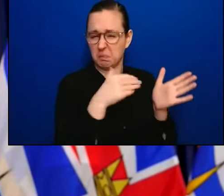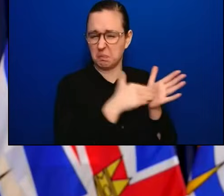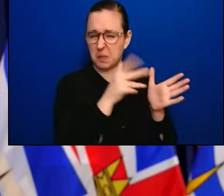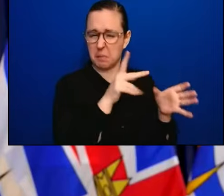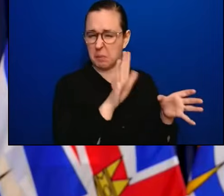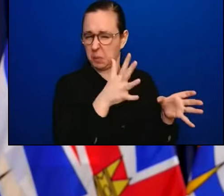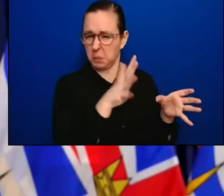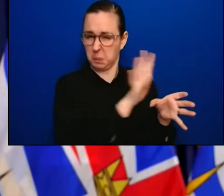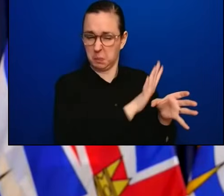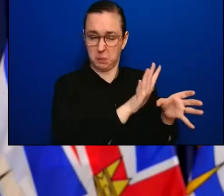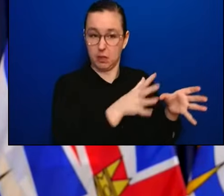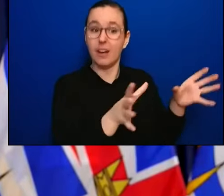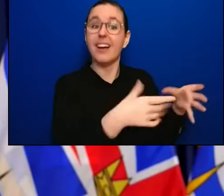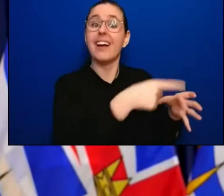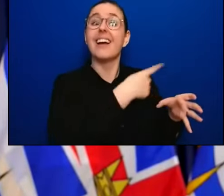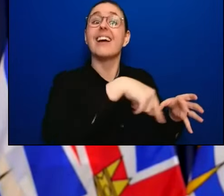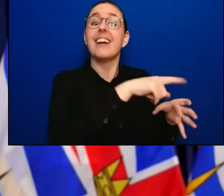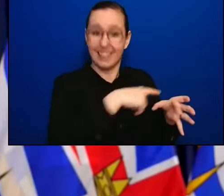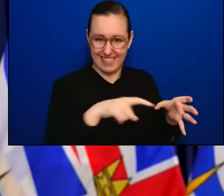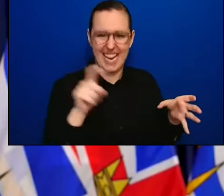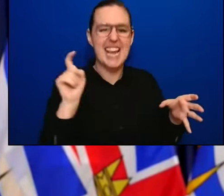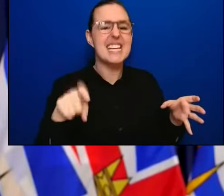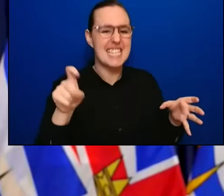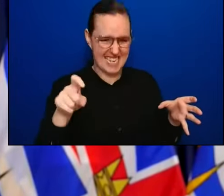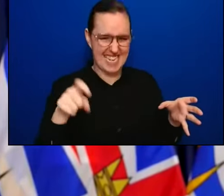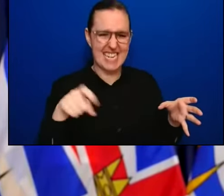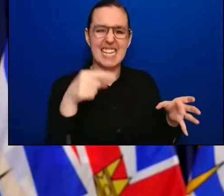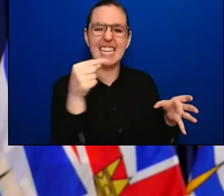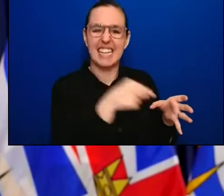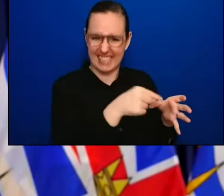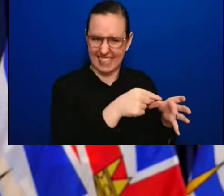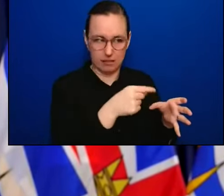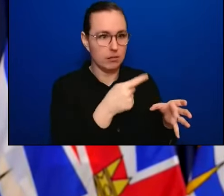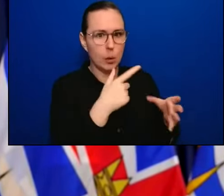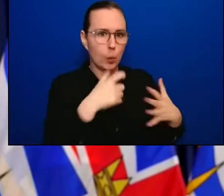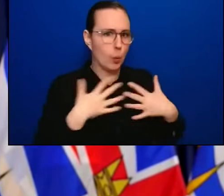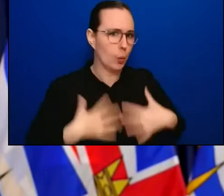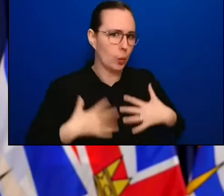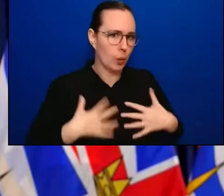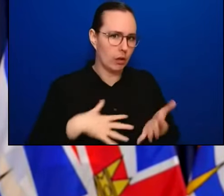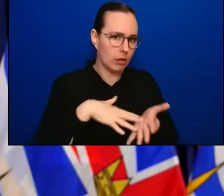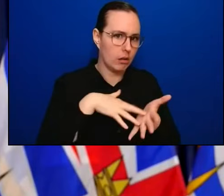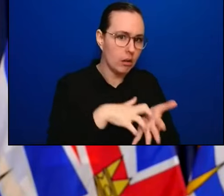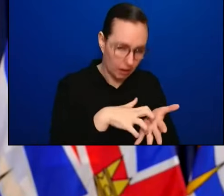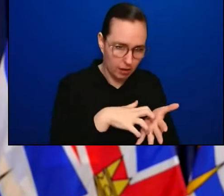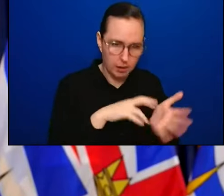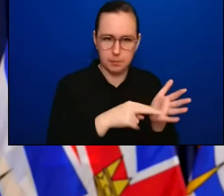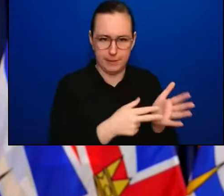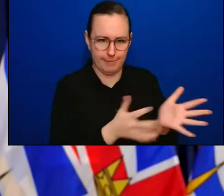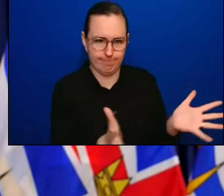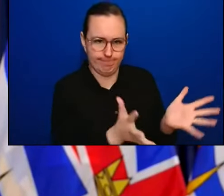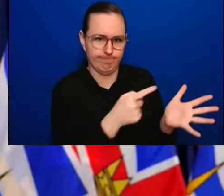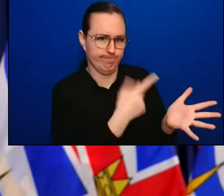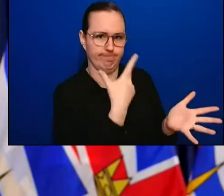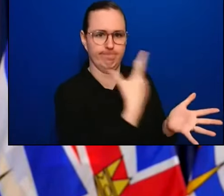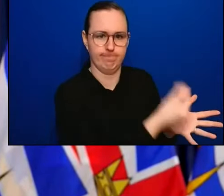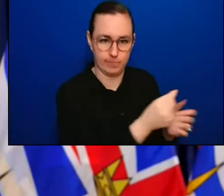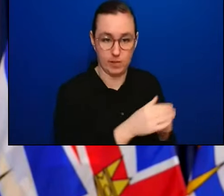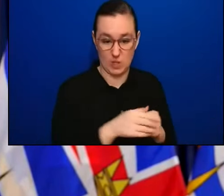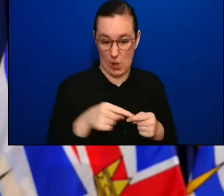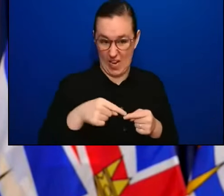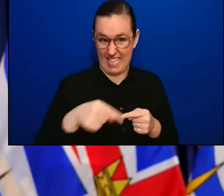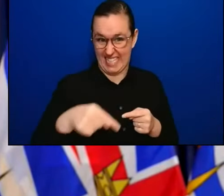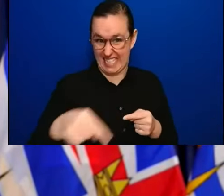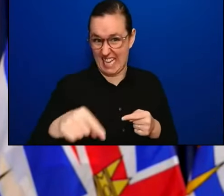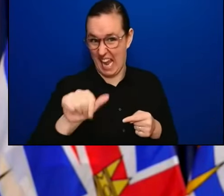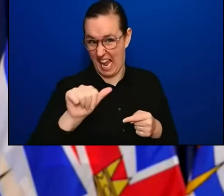immunity suppressed and have access. And of course, the work that will be going on over the next month in April in long-term